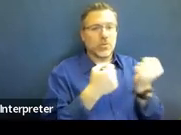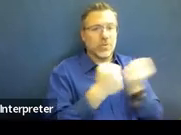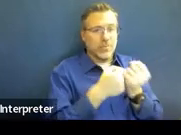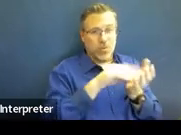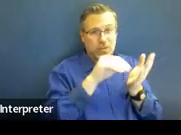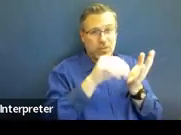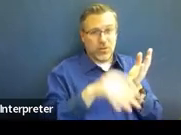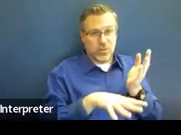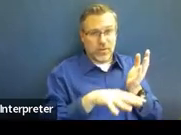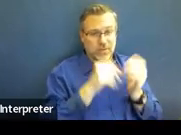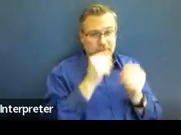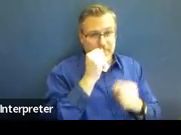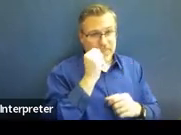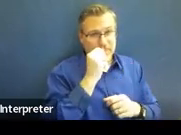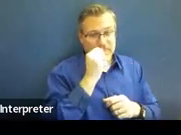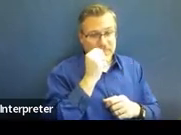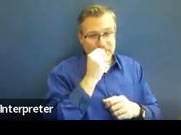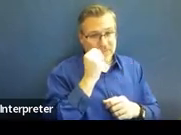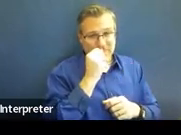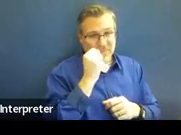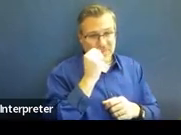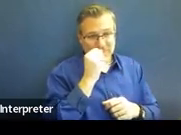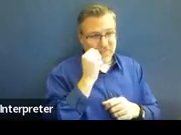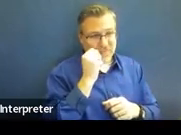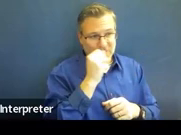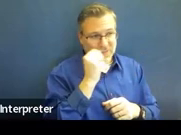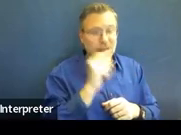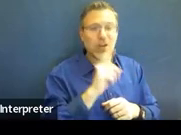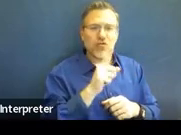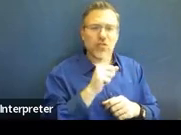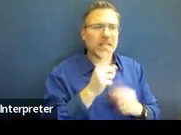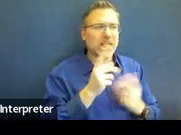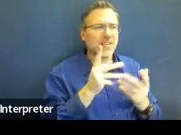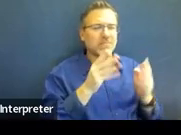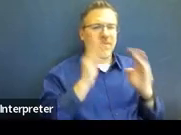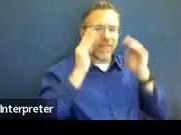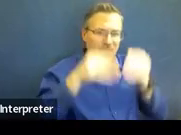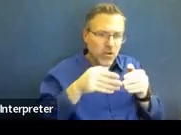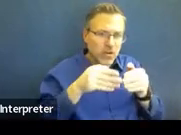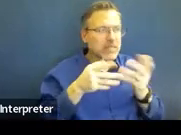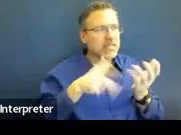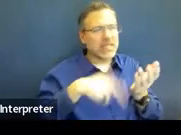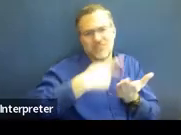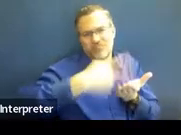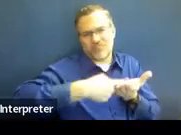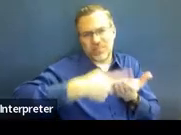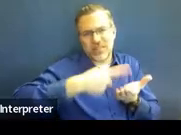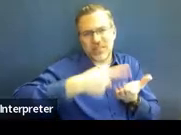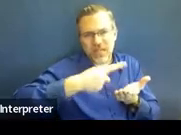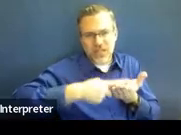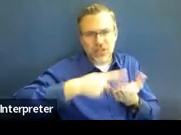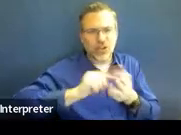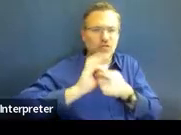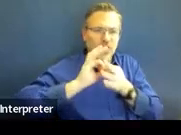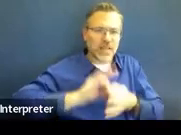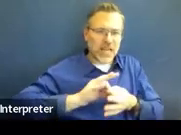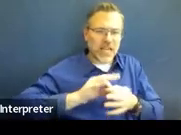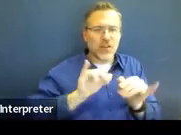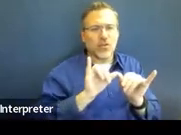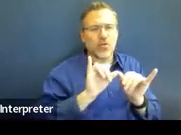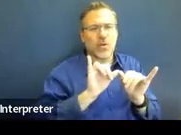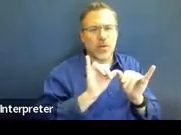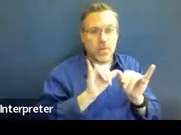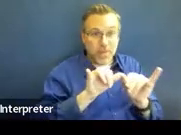in being successful, and just really focusing and talking about and having that discussion around those measurable IEP